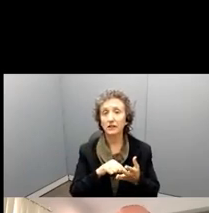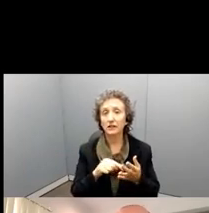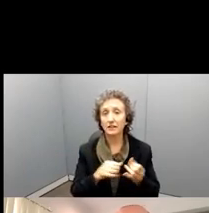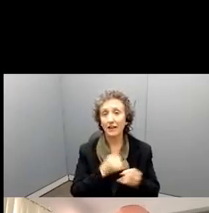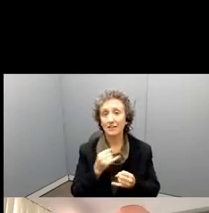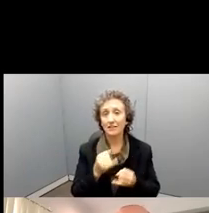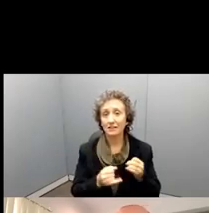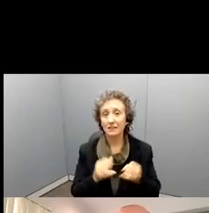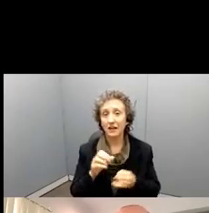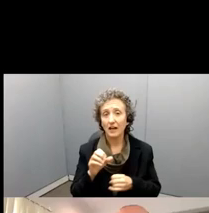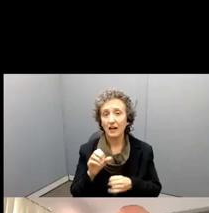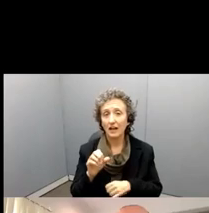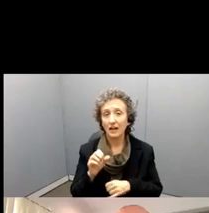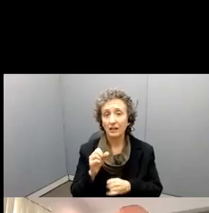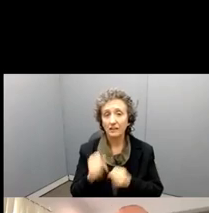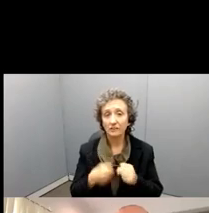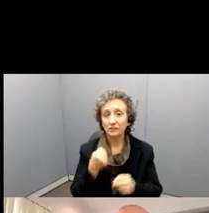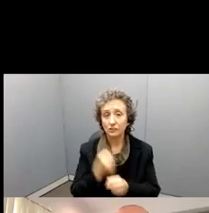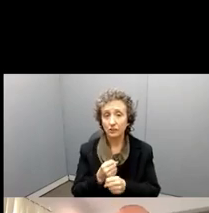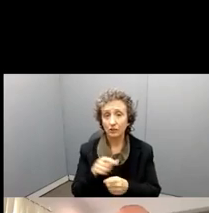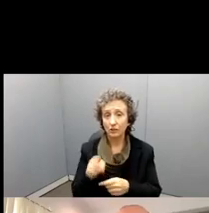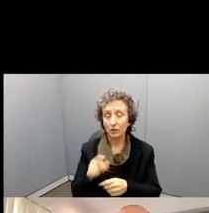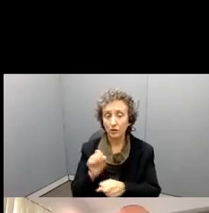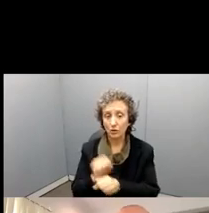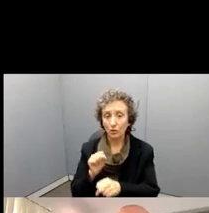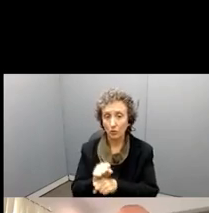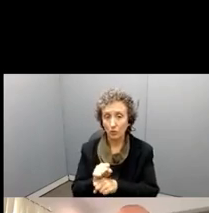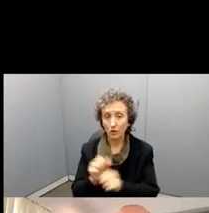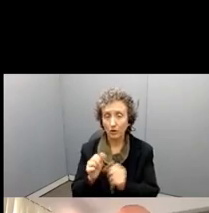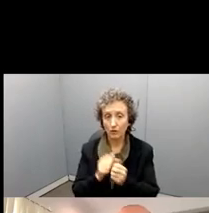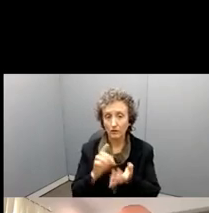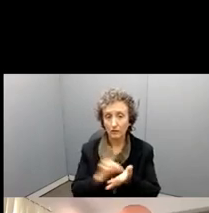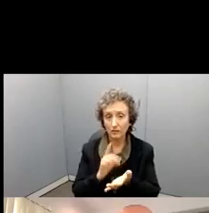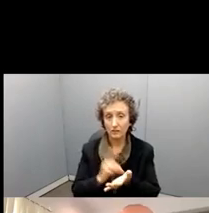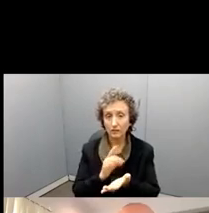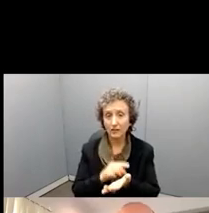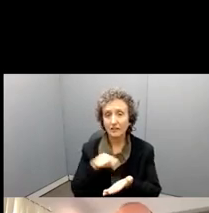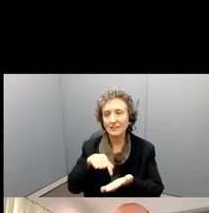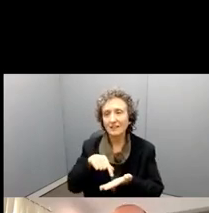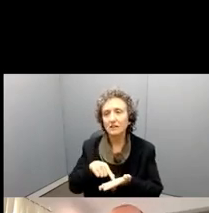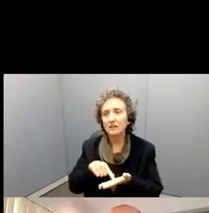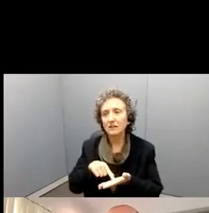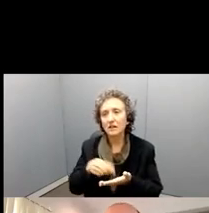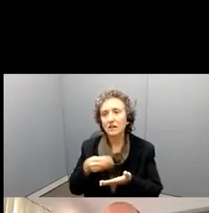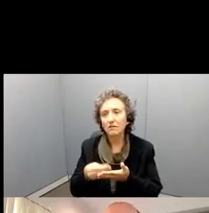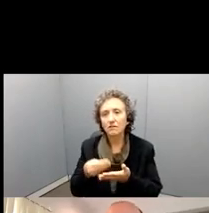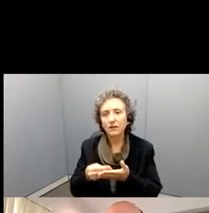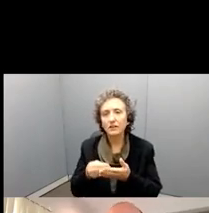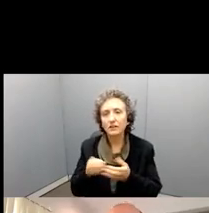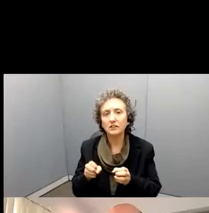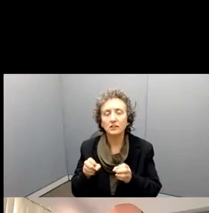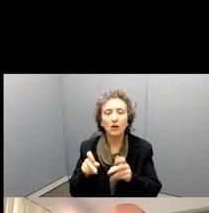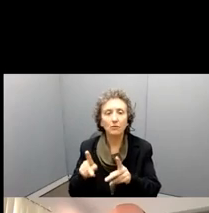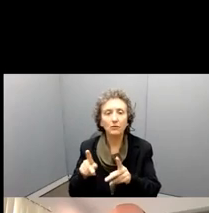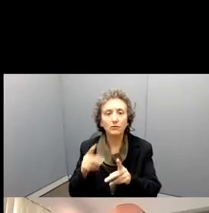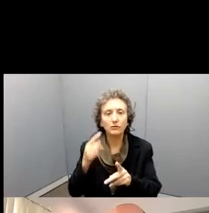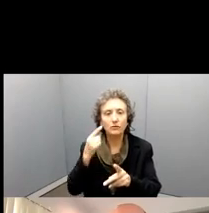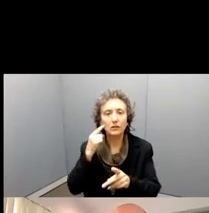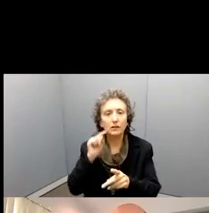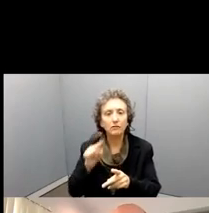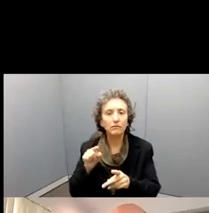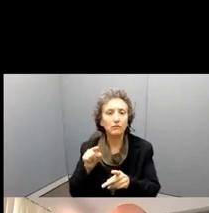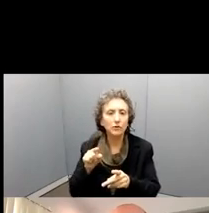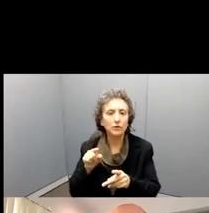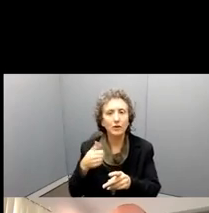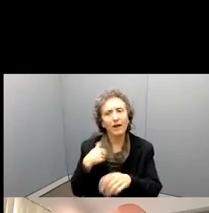that last year that you're working on the dissertation, that this can give you the funding opportunities and give you that, that time and that,